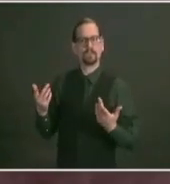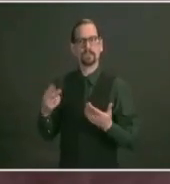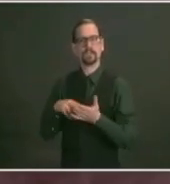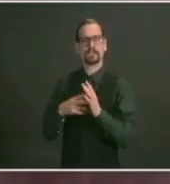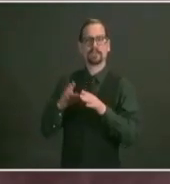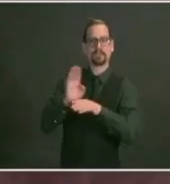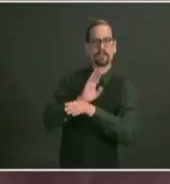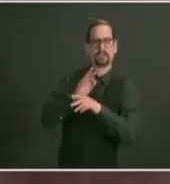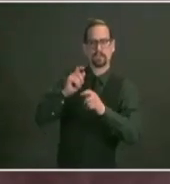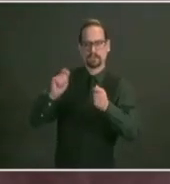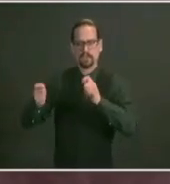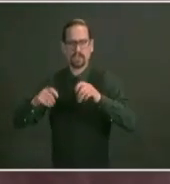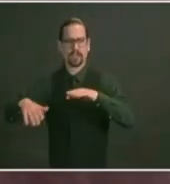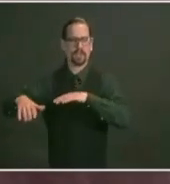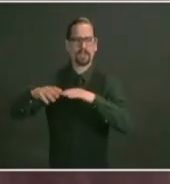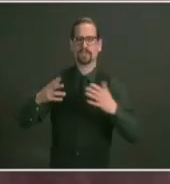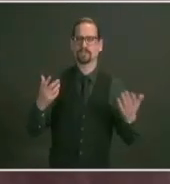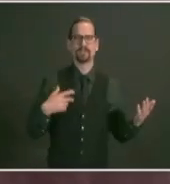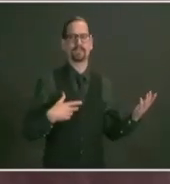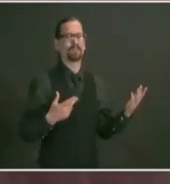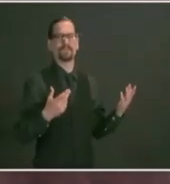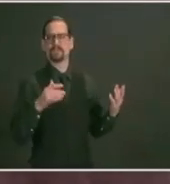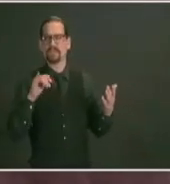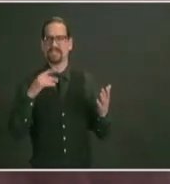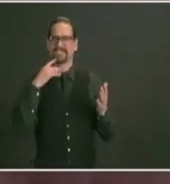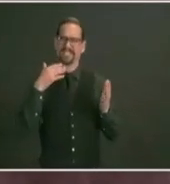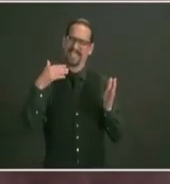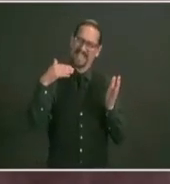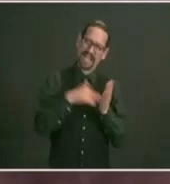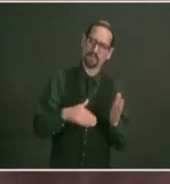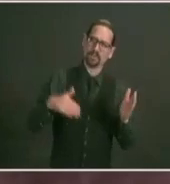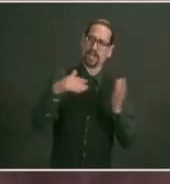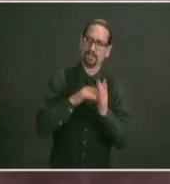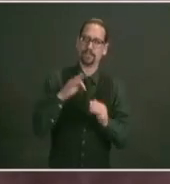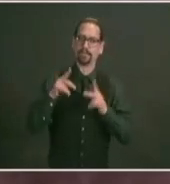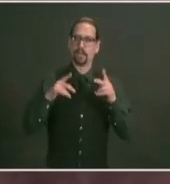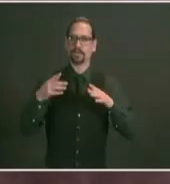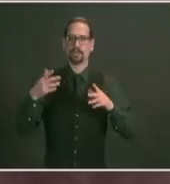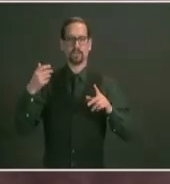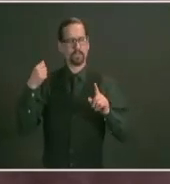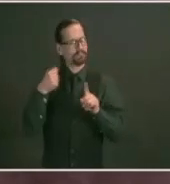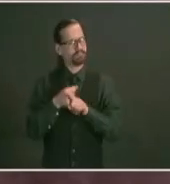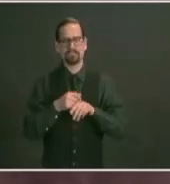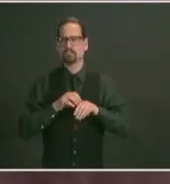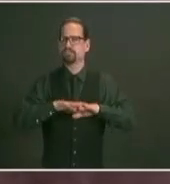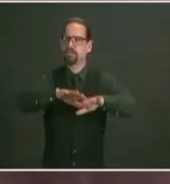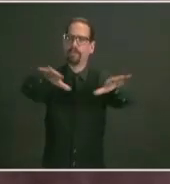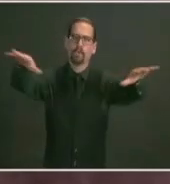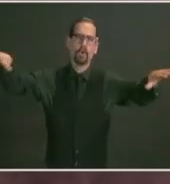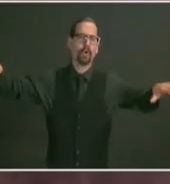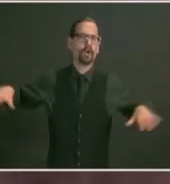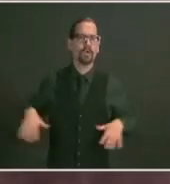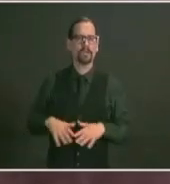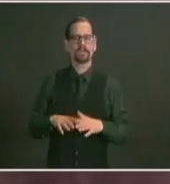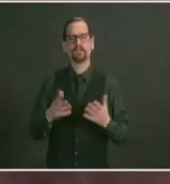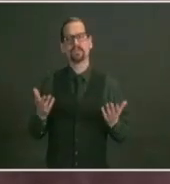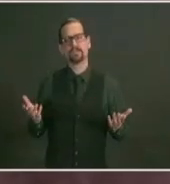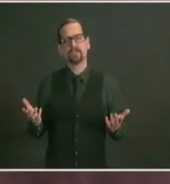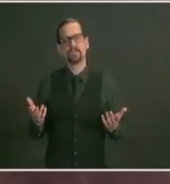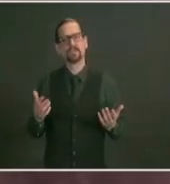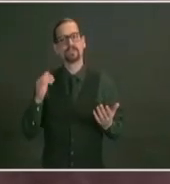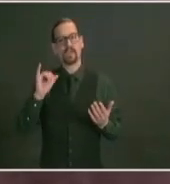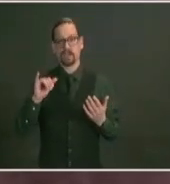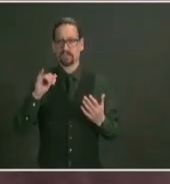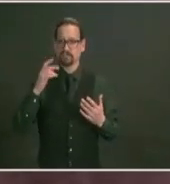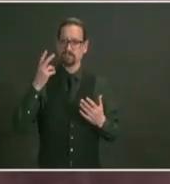hundreds of people maybe thousands of people a day who will be affected by this adding 20 minutes maybe an hour to their view i'm confident that i'm